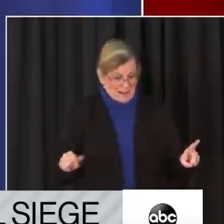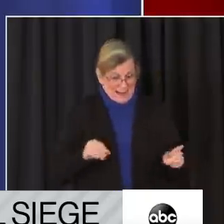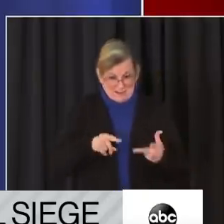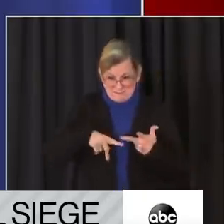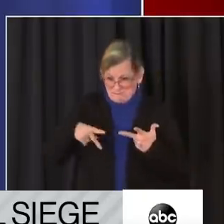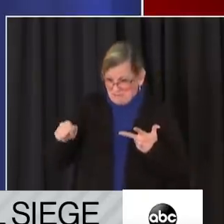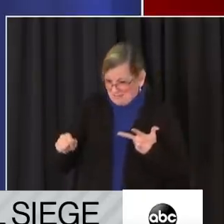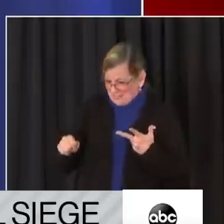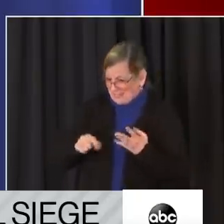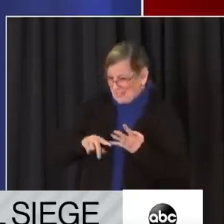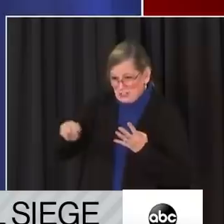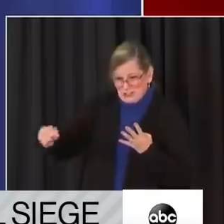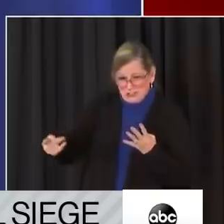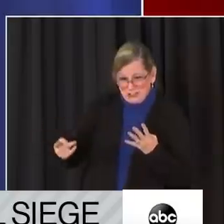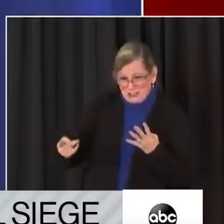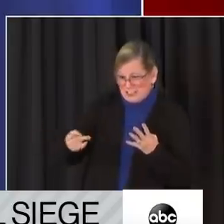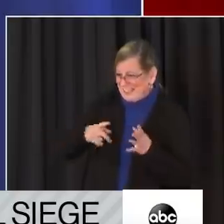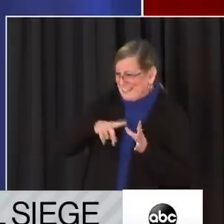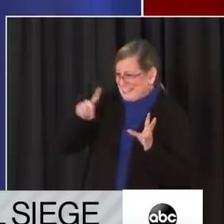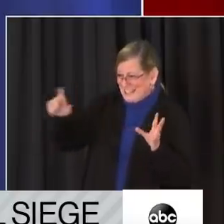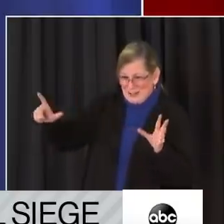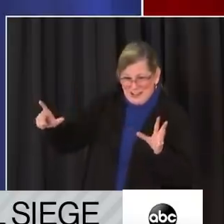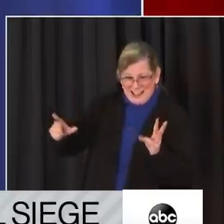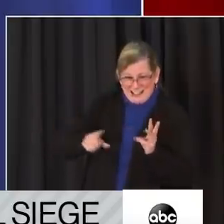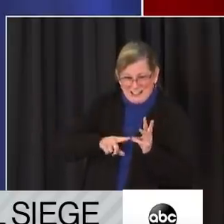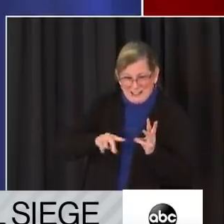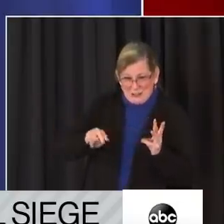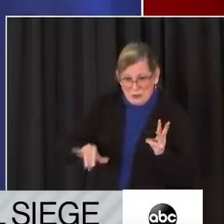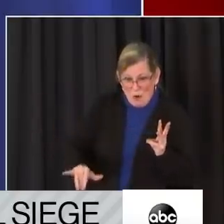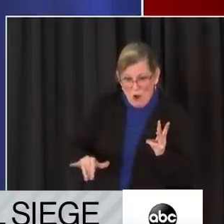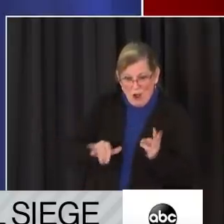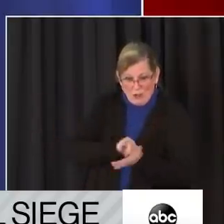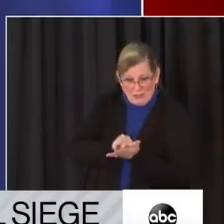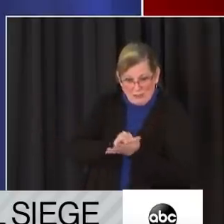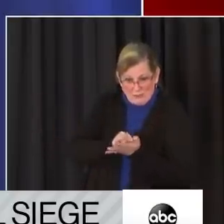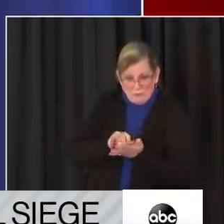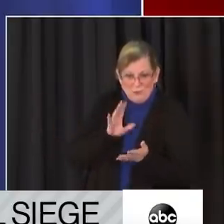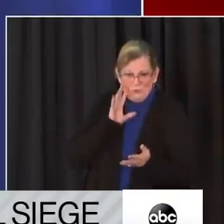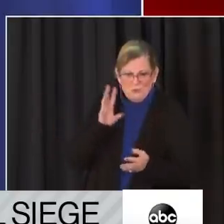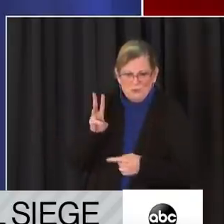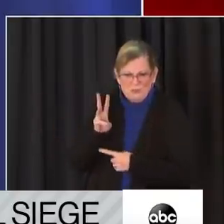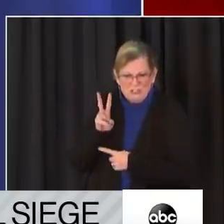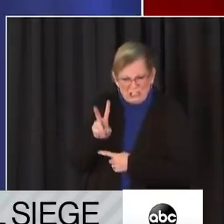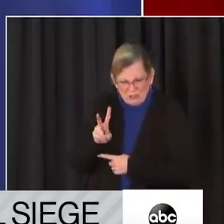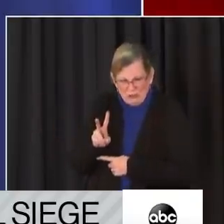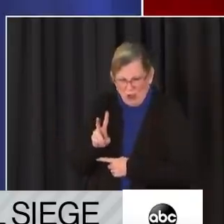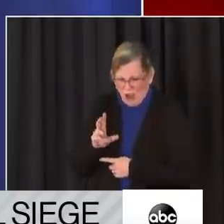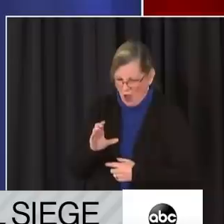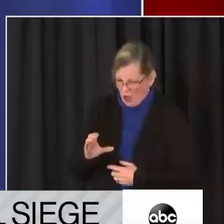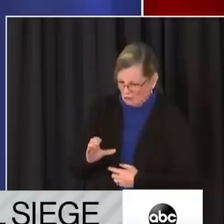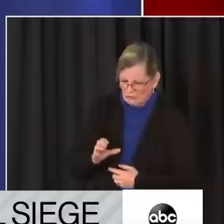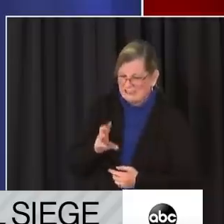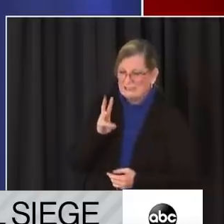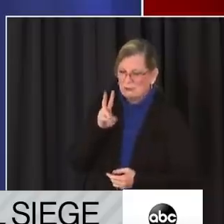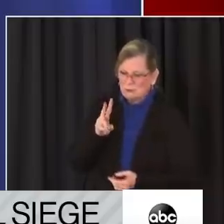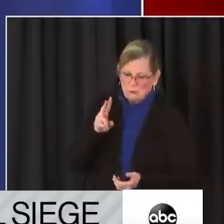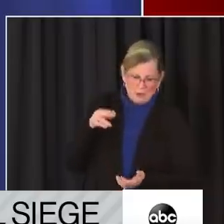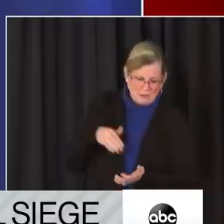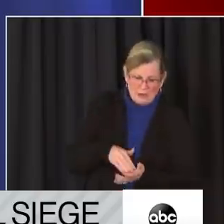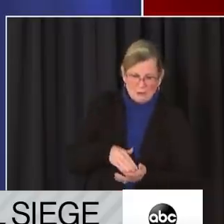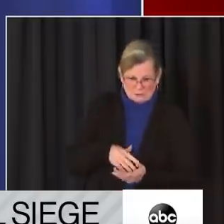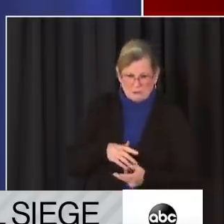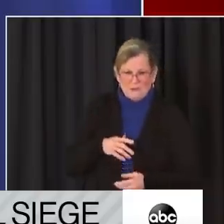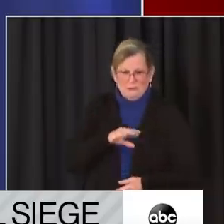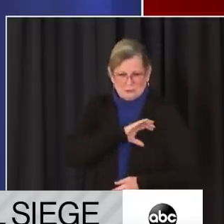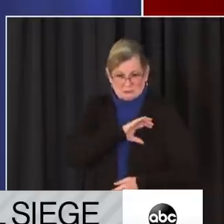Jersey, Delaware, and New York. There will be 6,200 guardsmen in total by the weekend here at the U